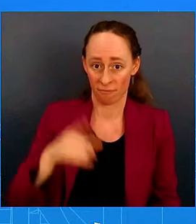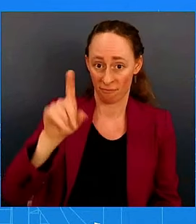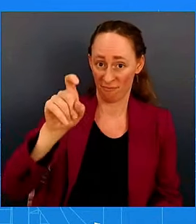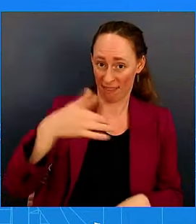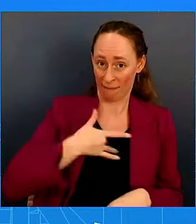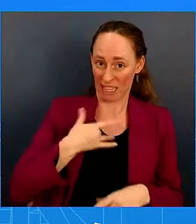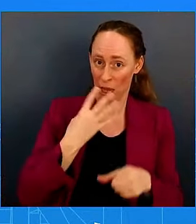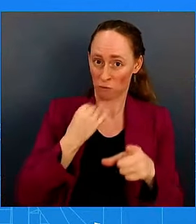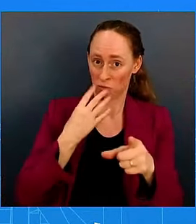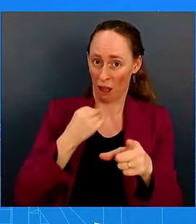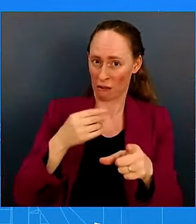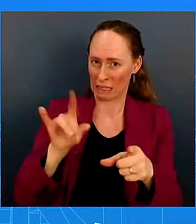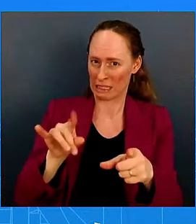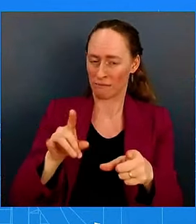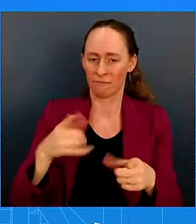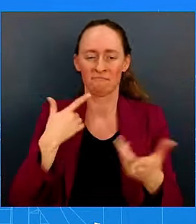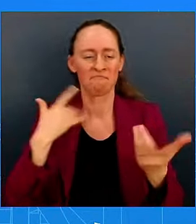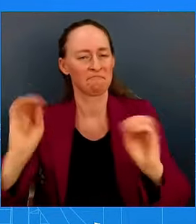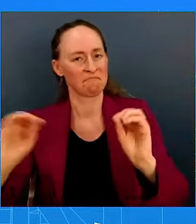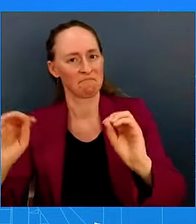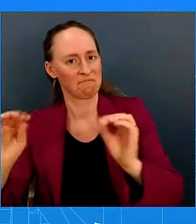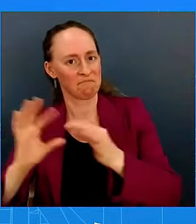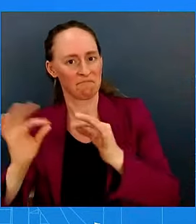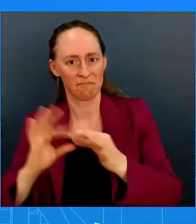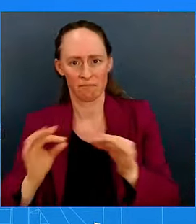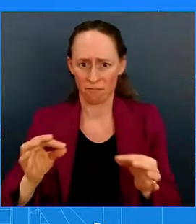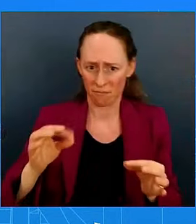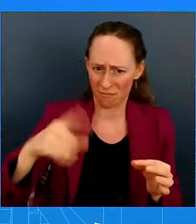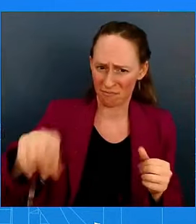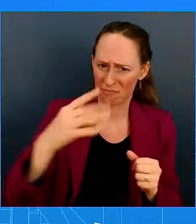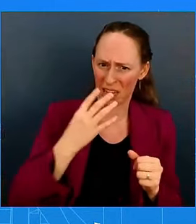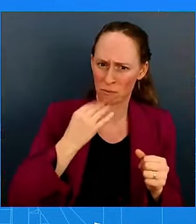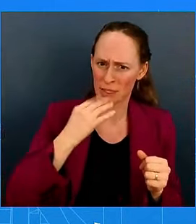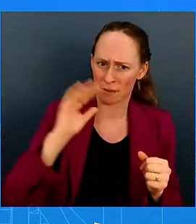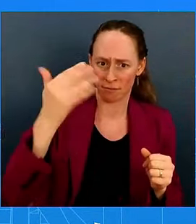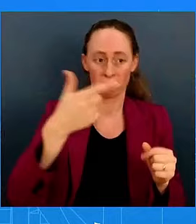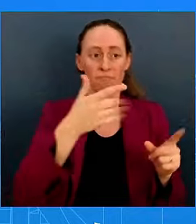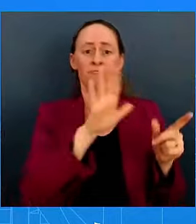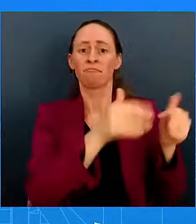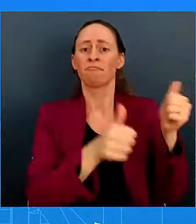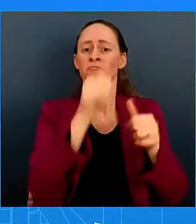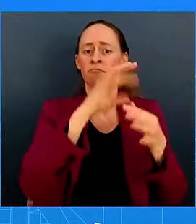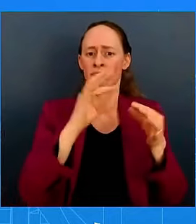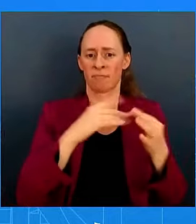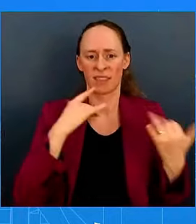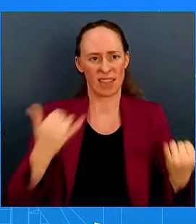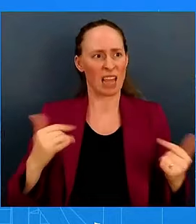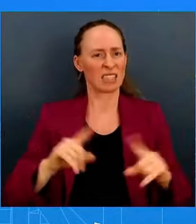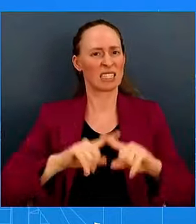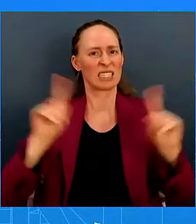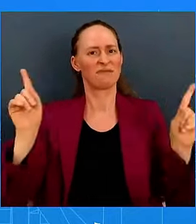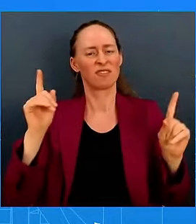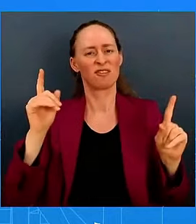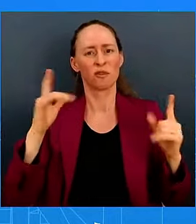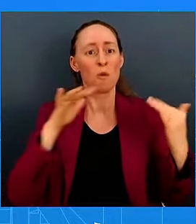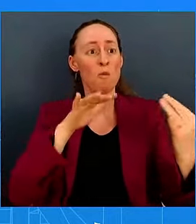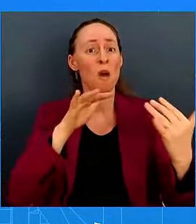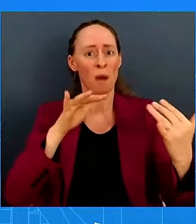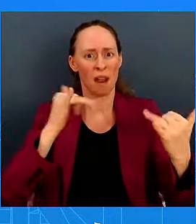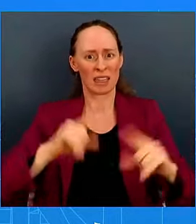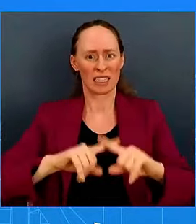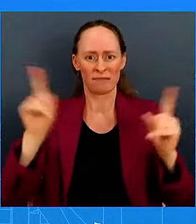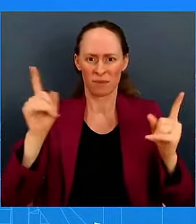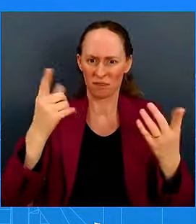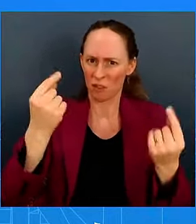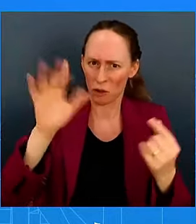The Israeli Defense Minister said today that this is a new era of the war. What's the White House's response to that? And how concerned are you that this